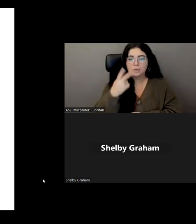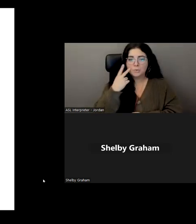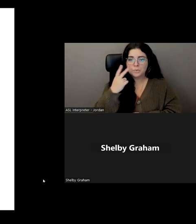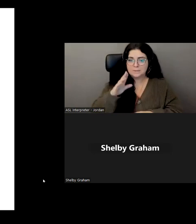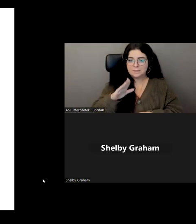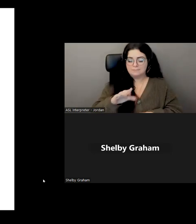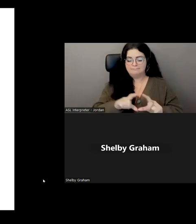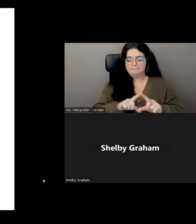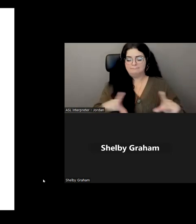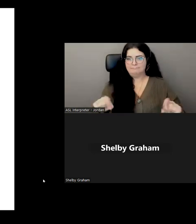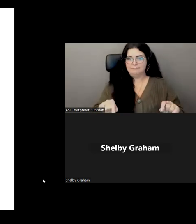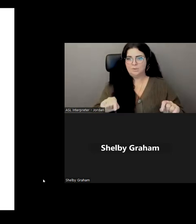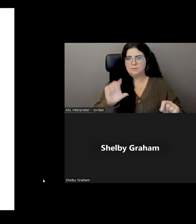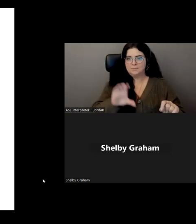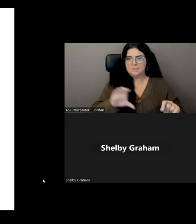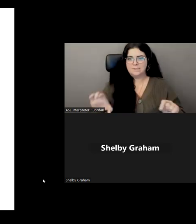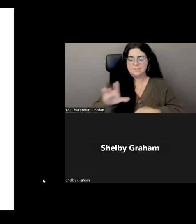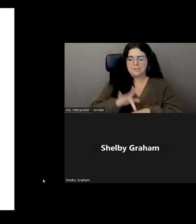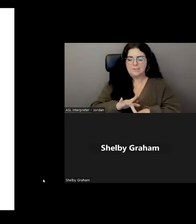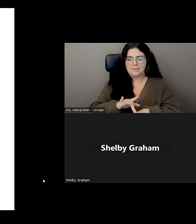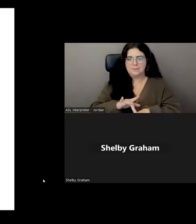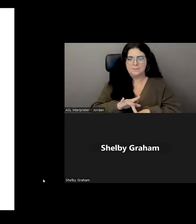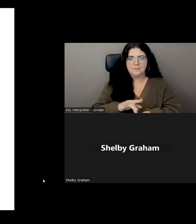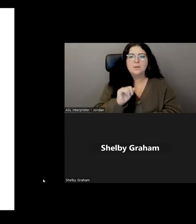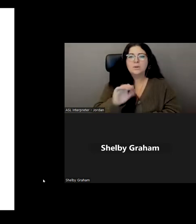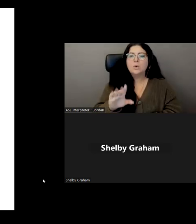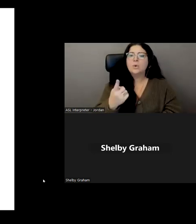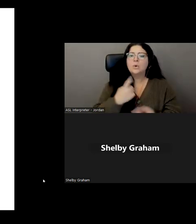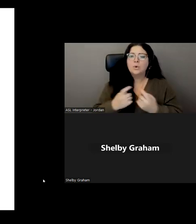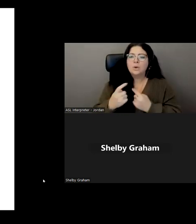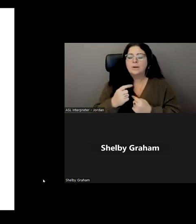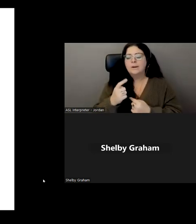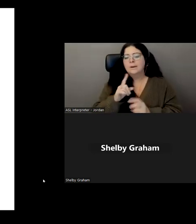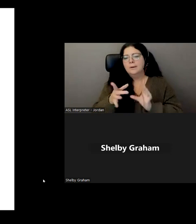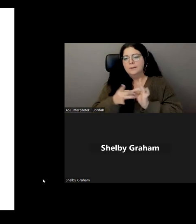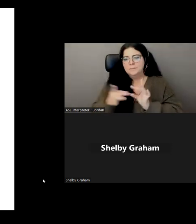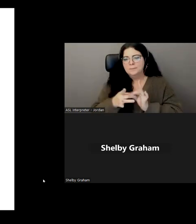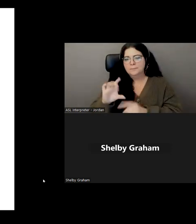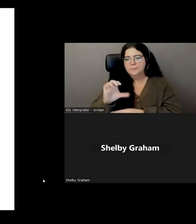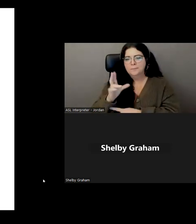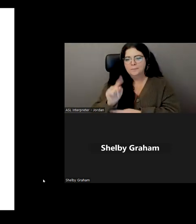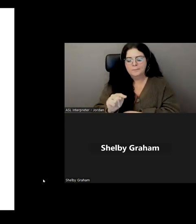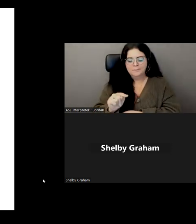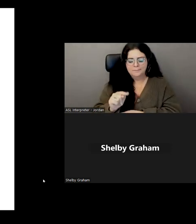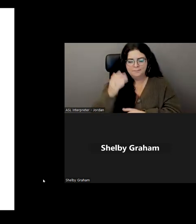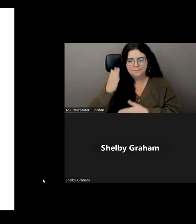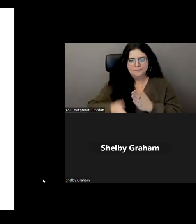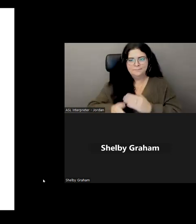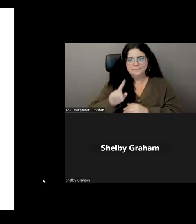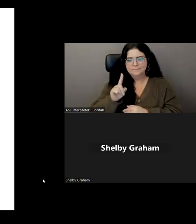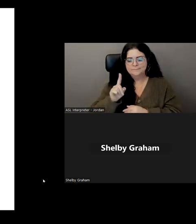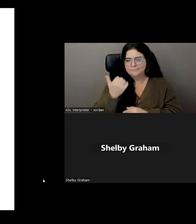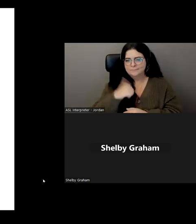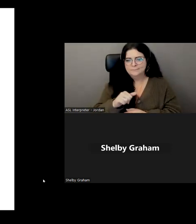is on the bottom of the screen. Please place your questions and comments in the chat. However, we will have an opportunity to ask questions